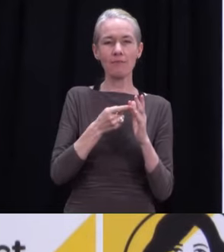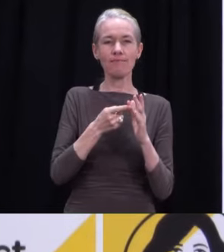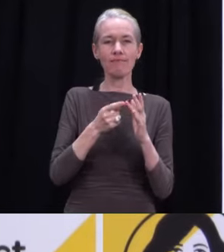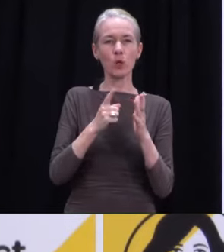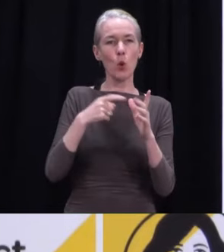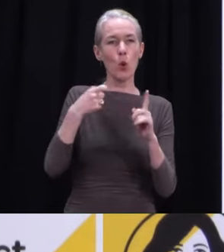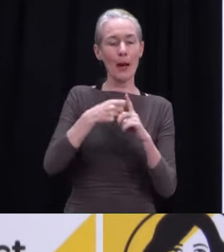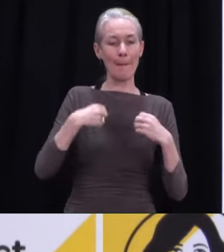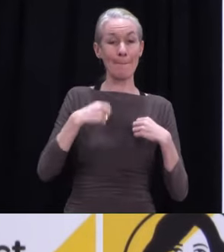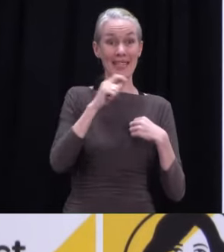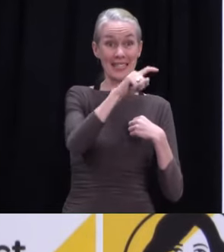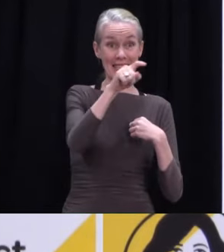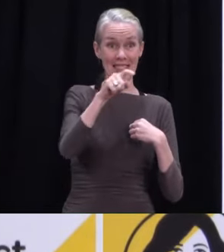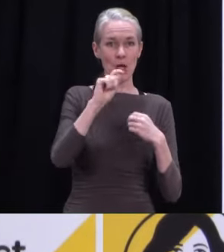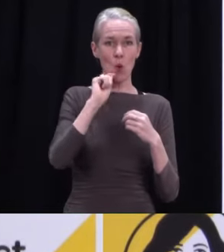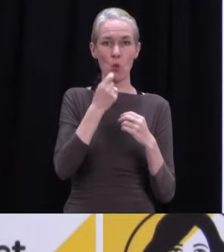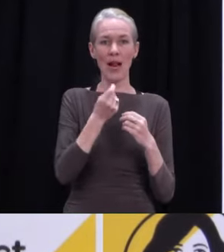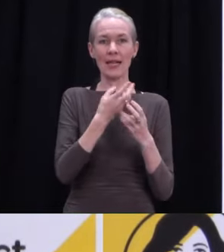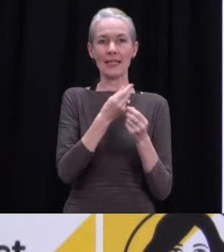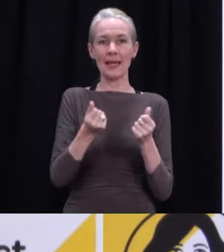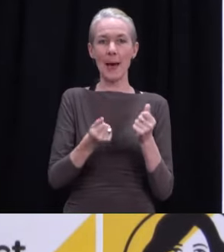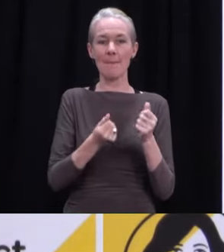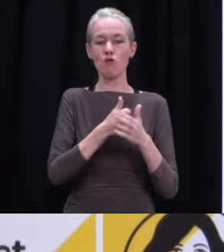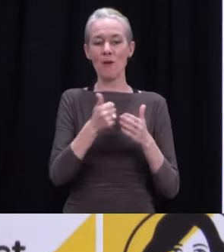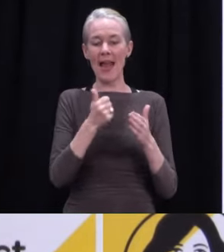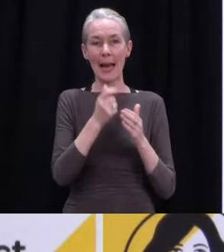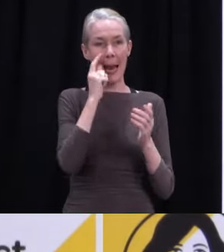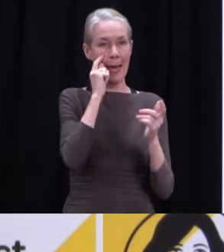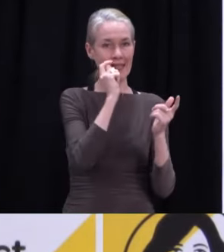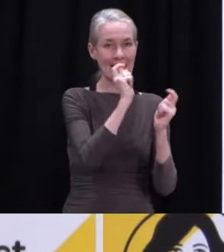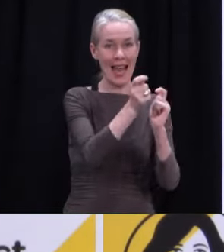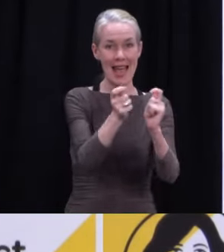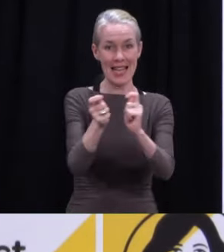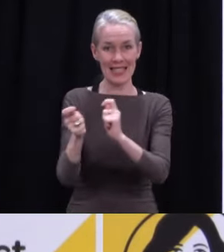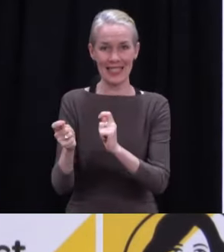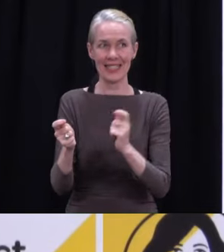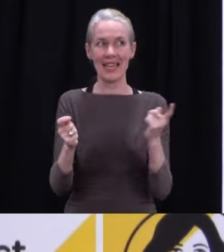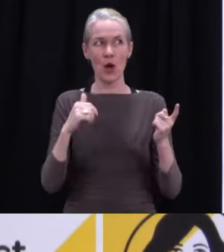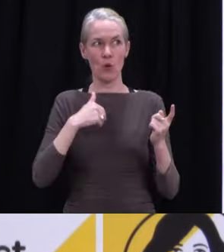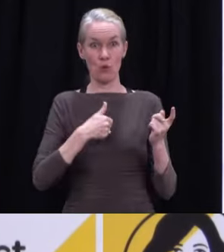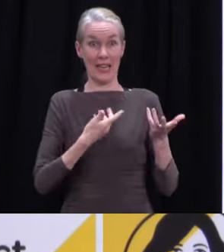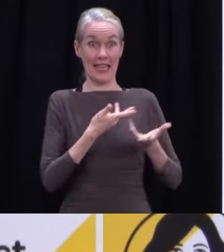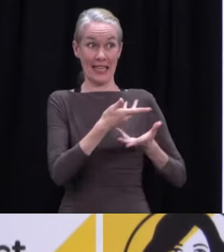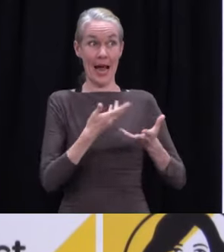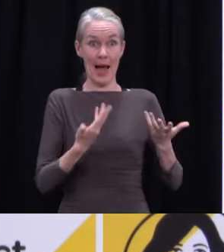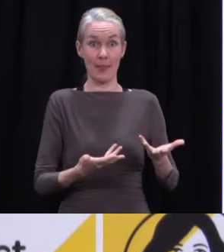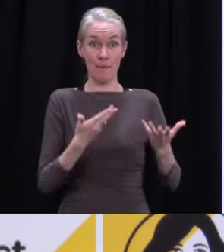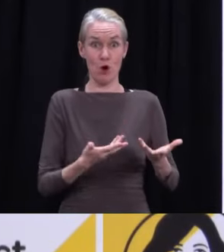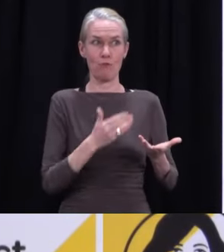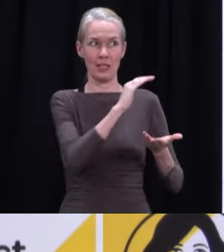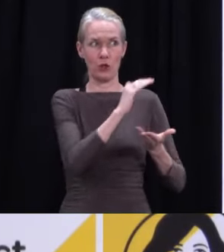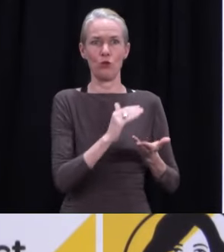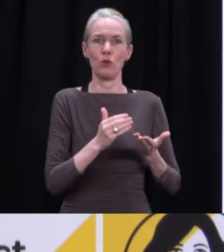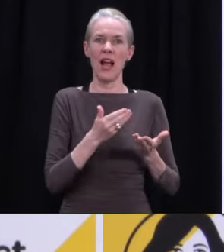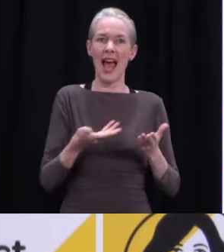region over the next few weeks. Just to answer that previous question, 682,000 vaccines in stock.